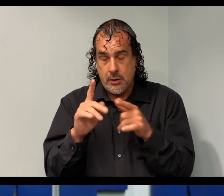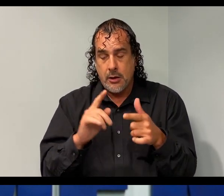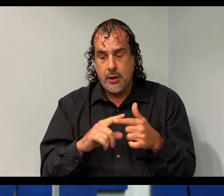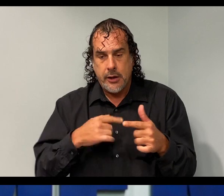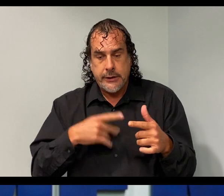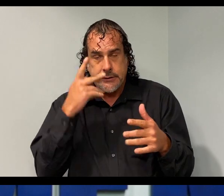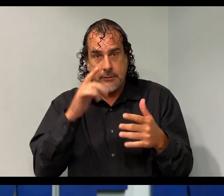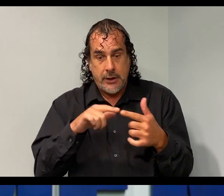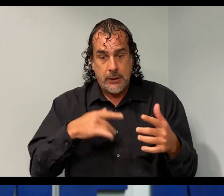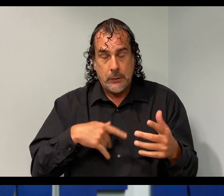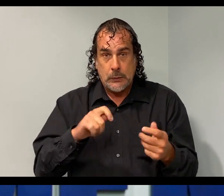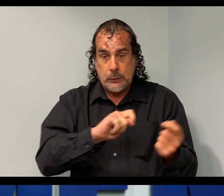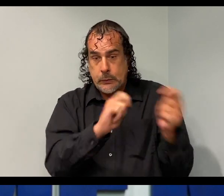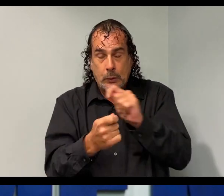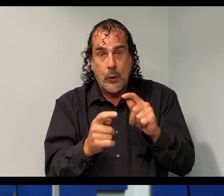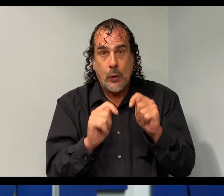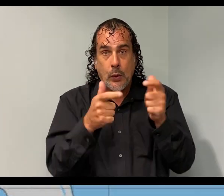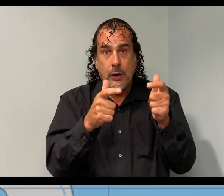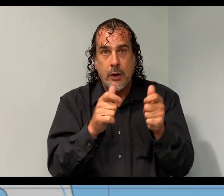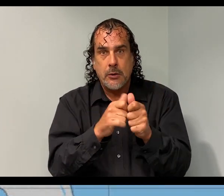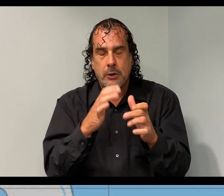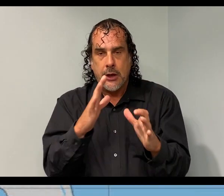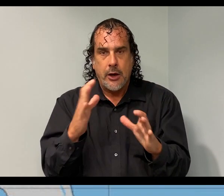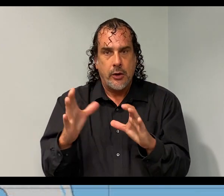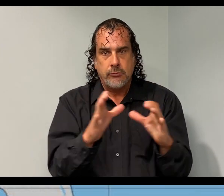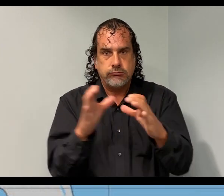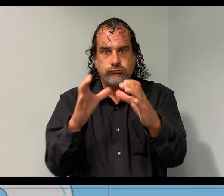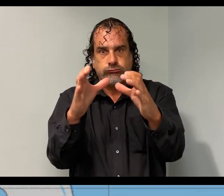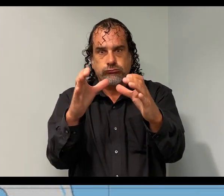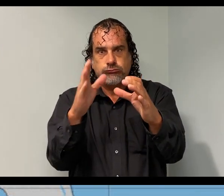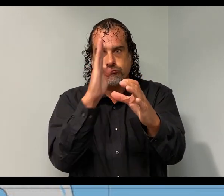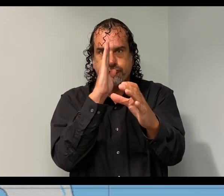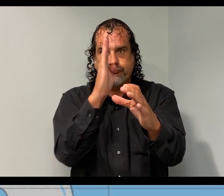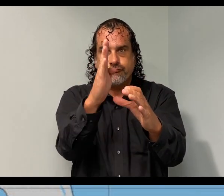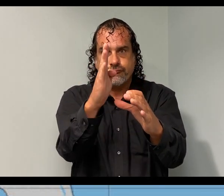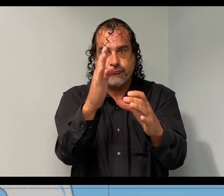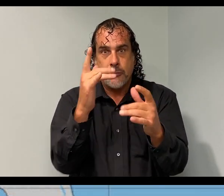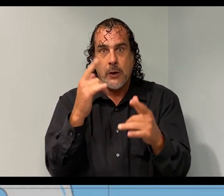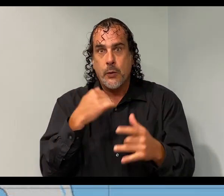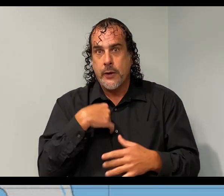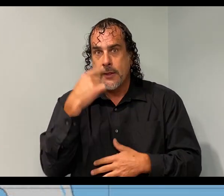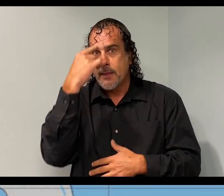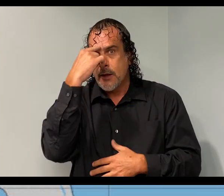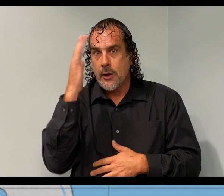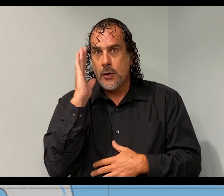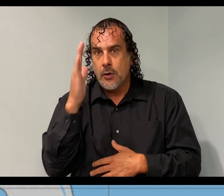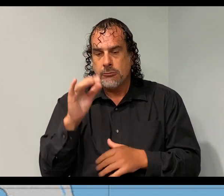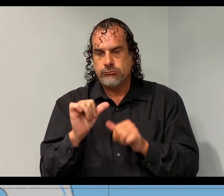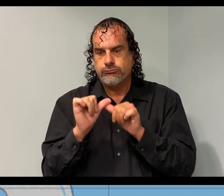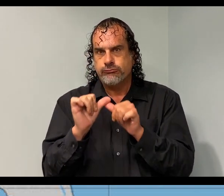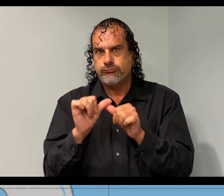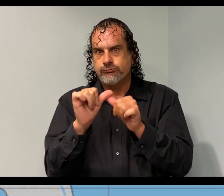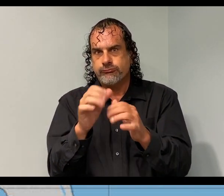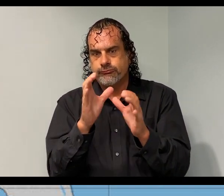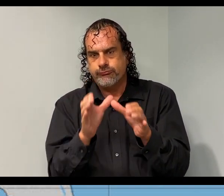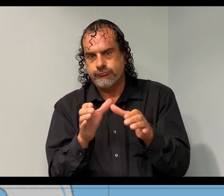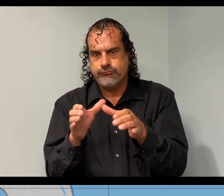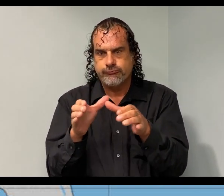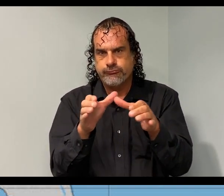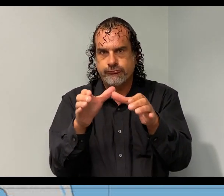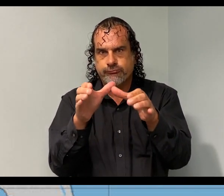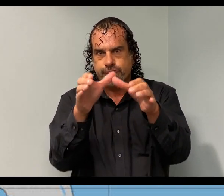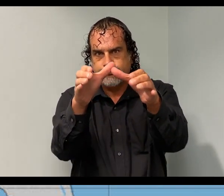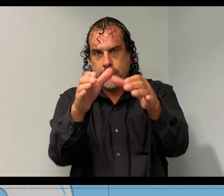It appears that the storm track is pretty much locked on. course, over the last couple of updates we've had, it stayed pretty consistent with its storm